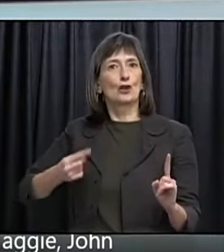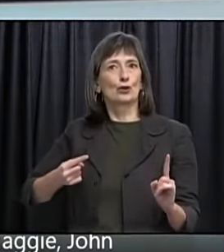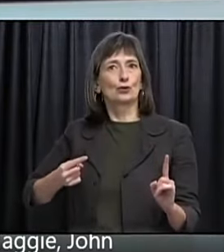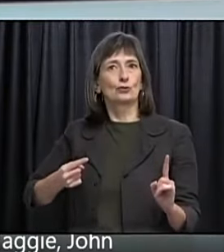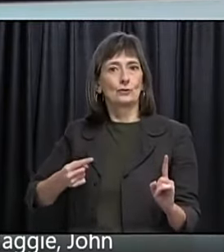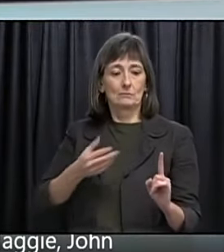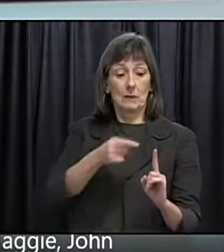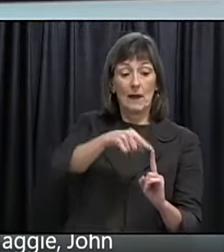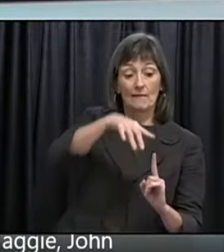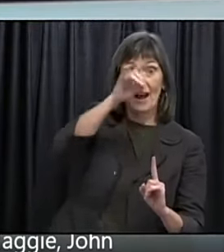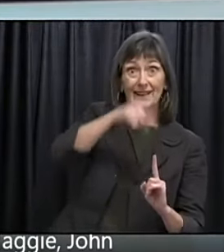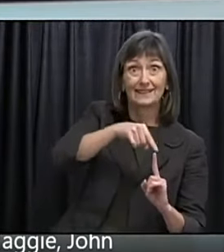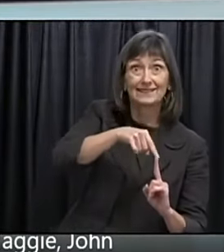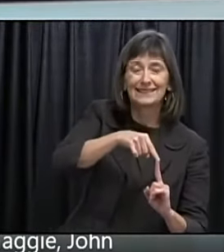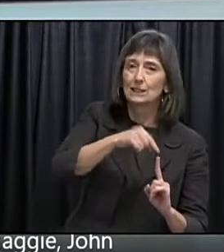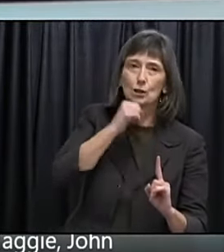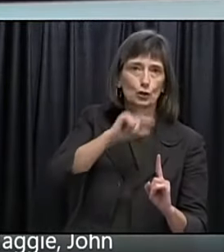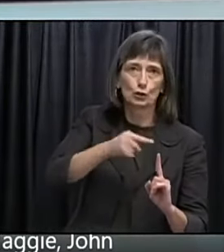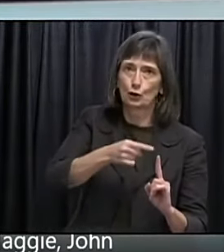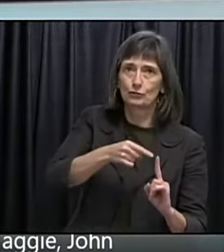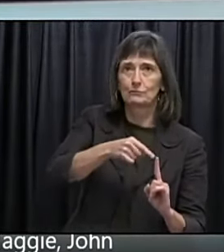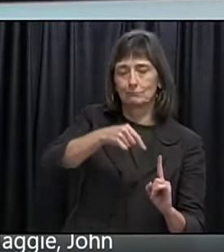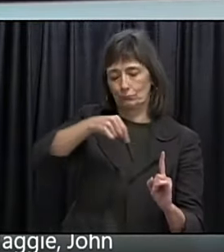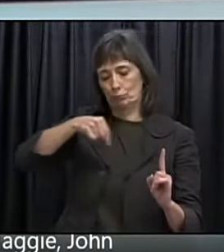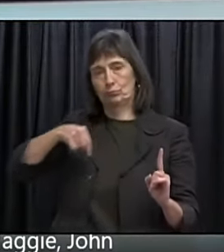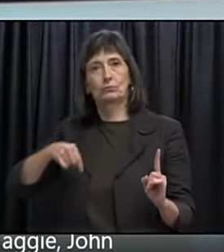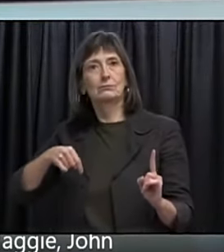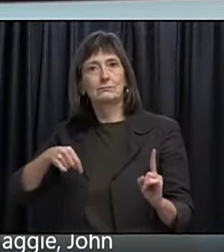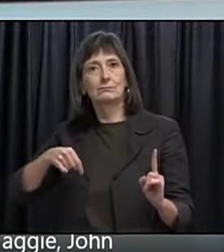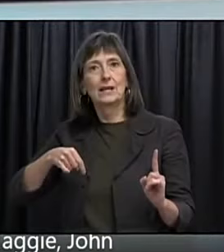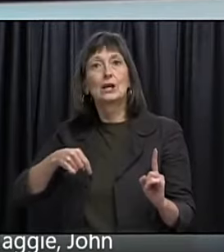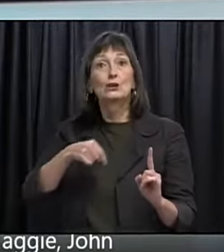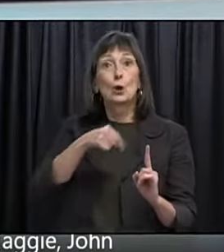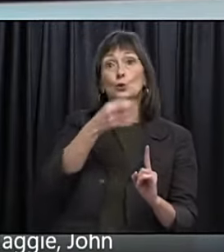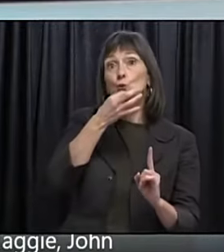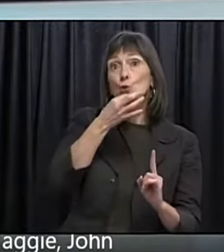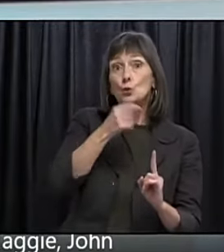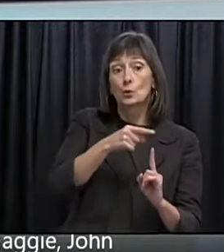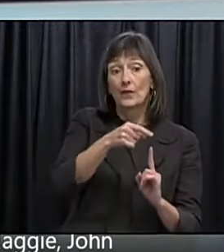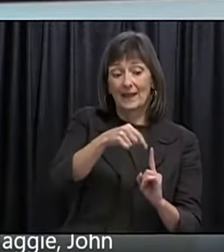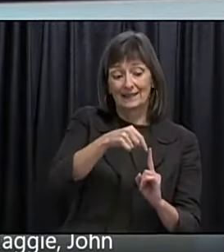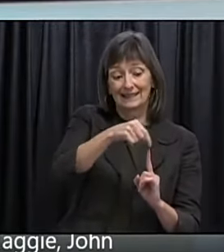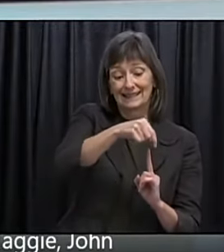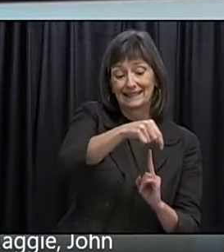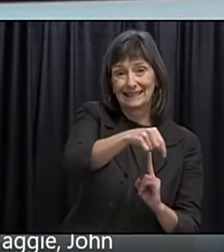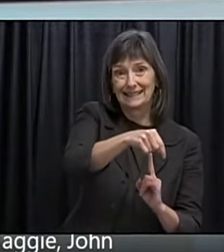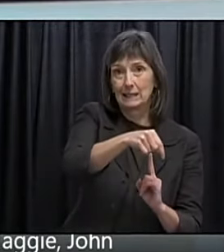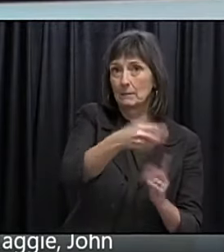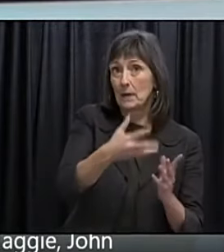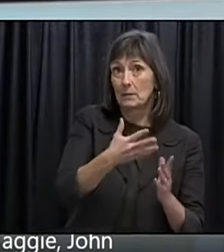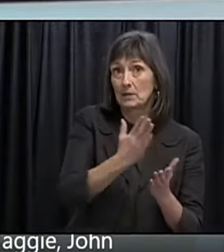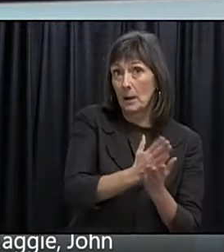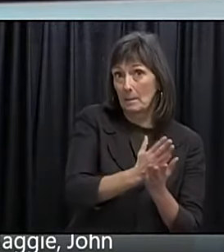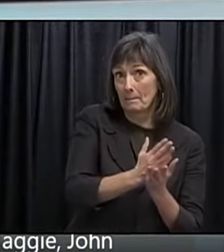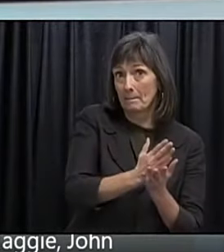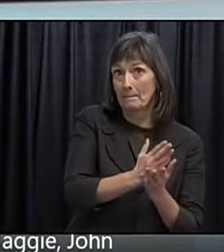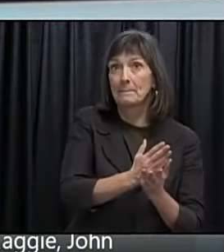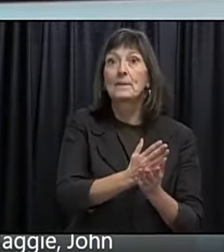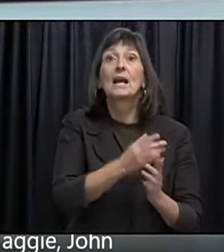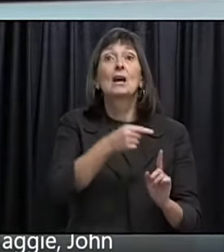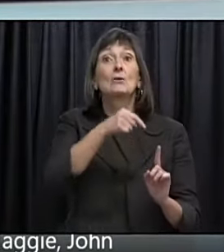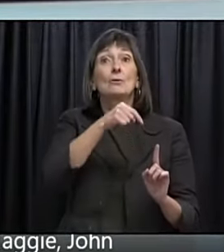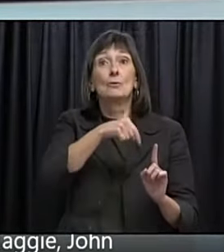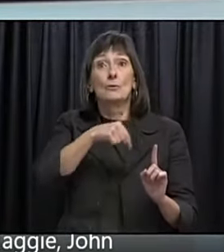And particularly the one in. Breton. hopefully is drawing to a close. The backward set. Tracing